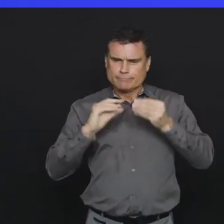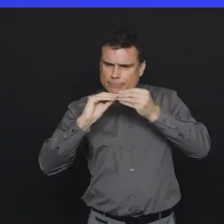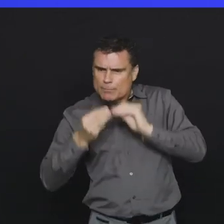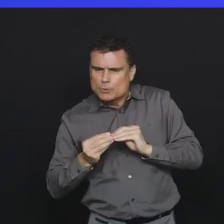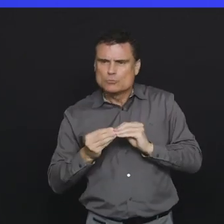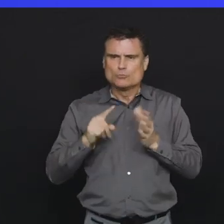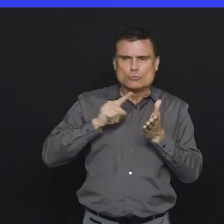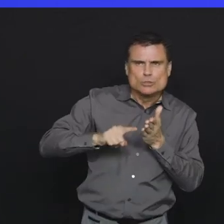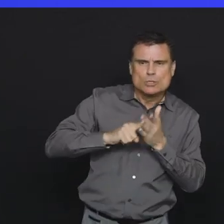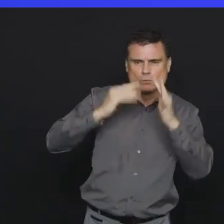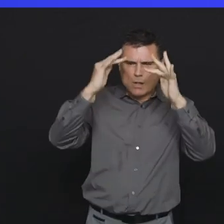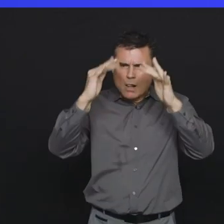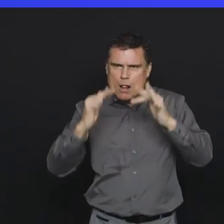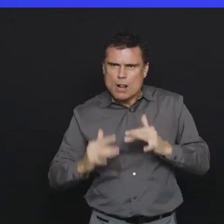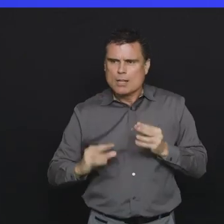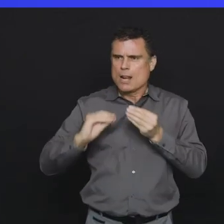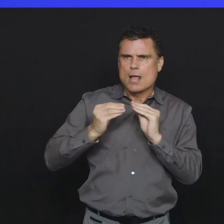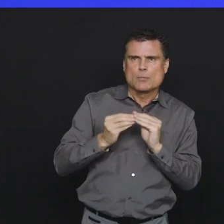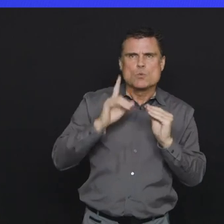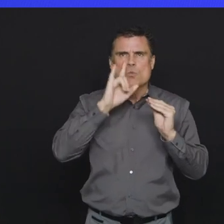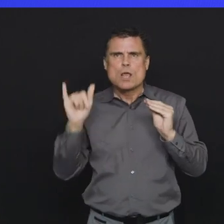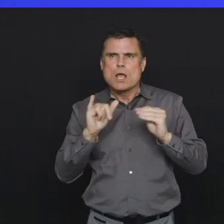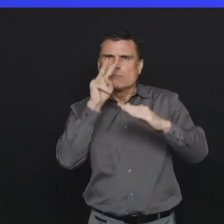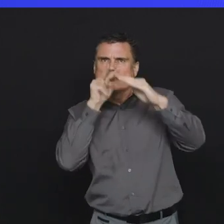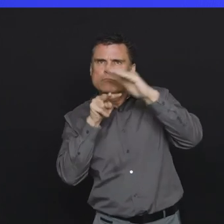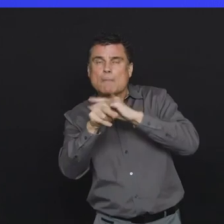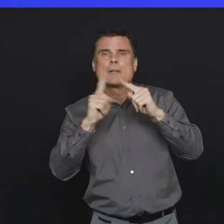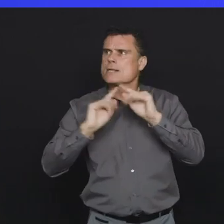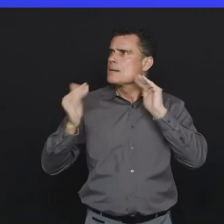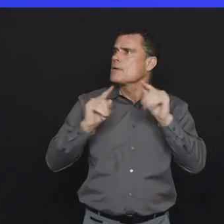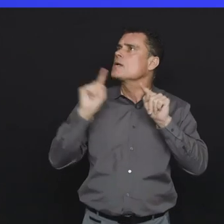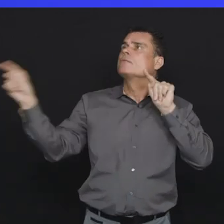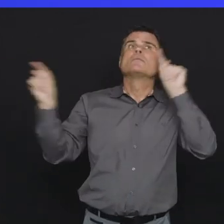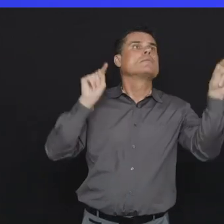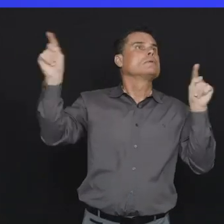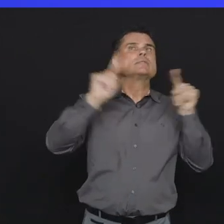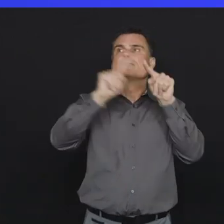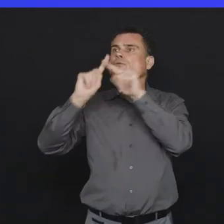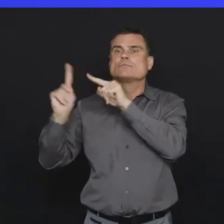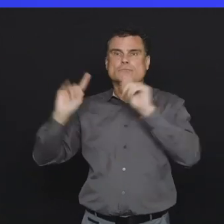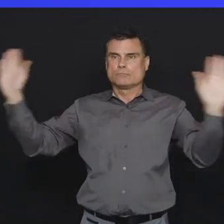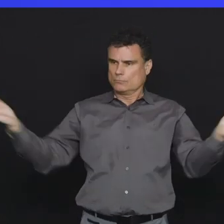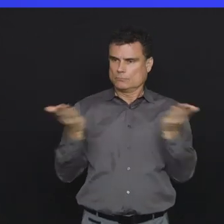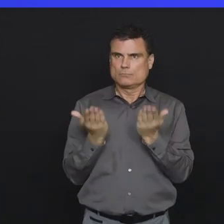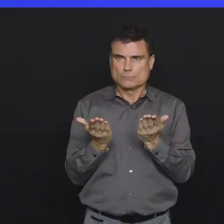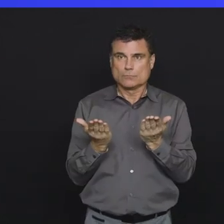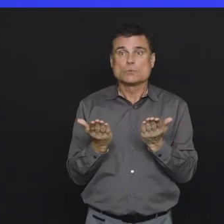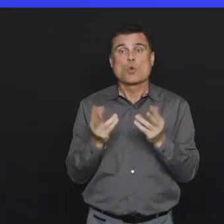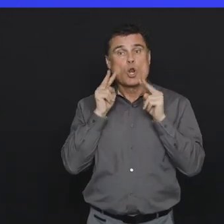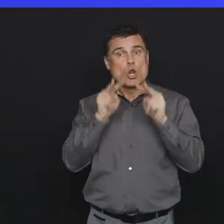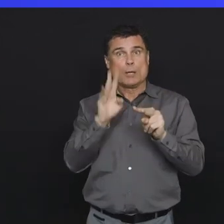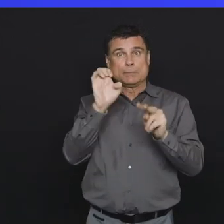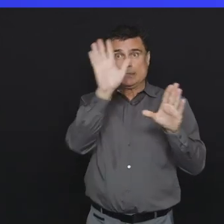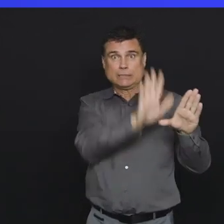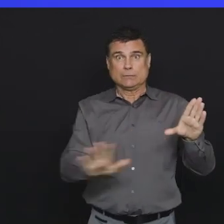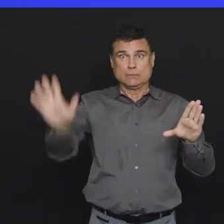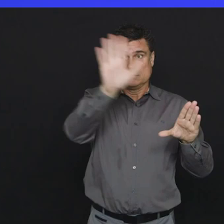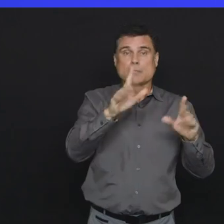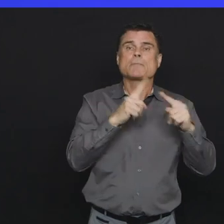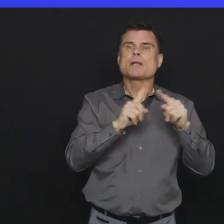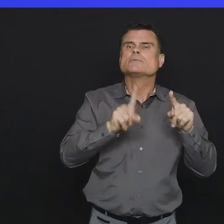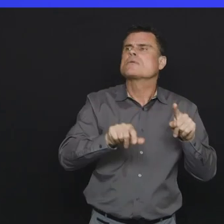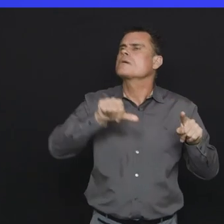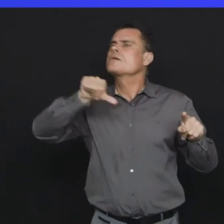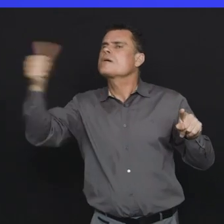around some of the work that has been done around modelling and how it has informed not only how we're monitoring the